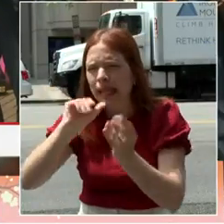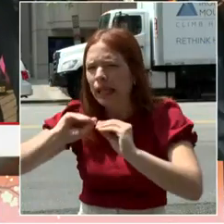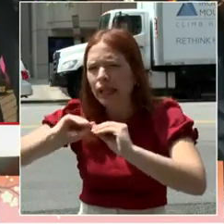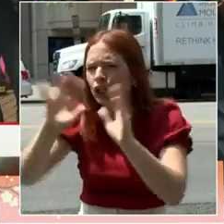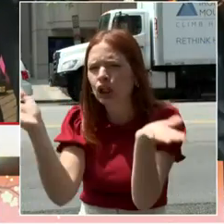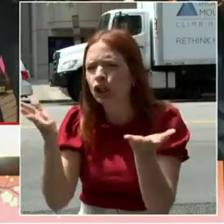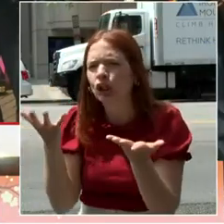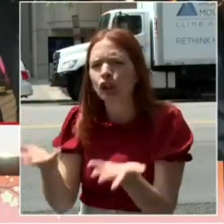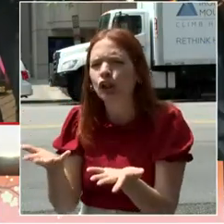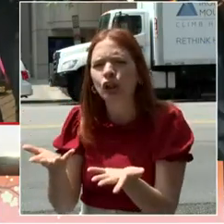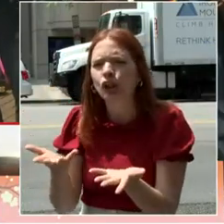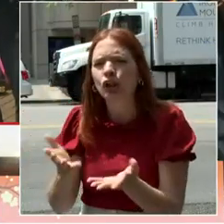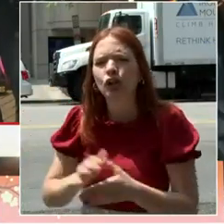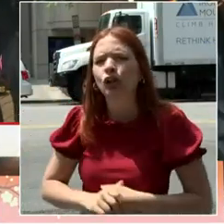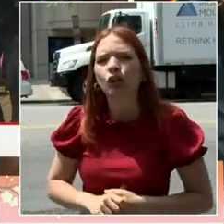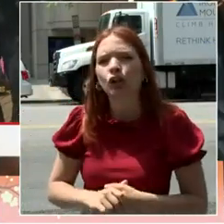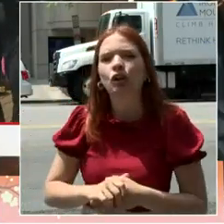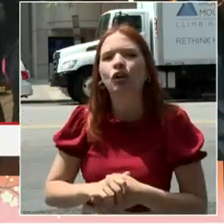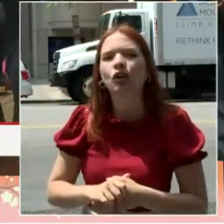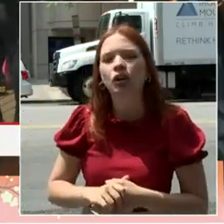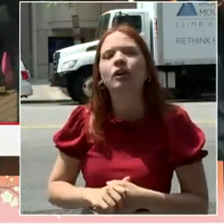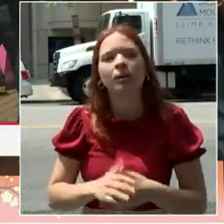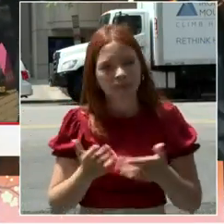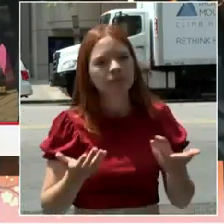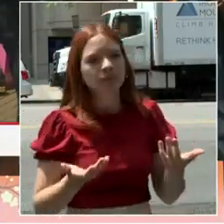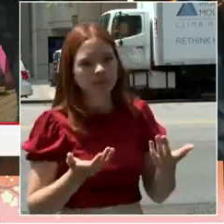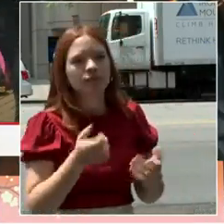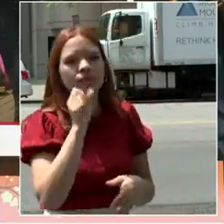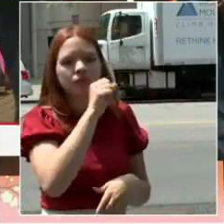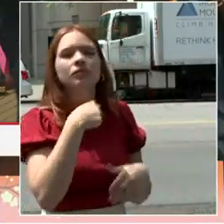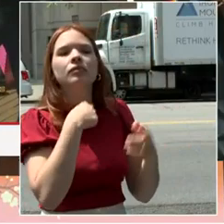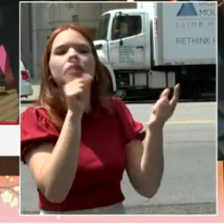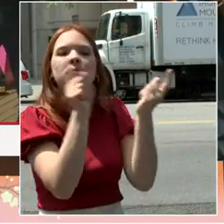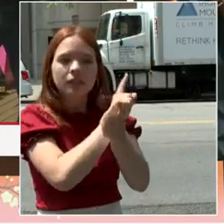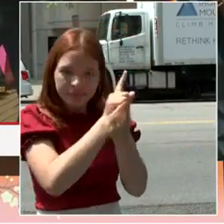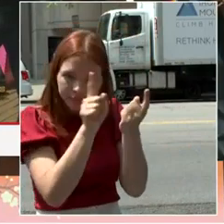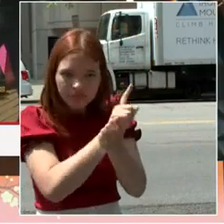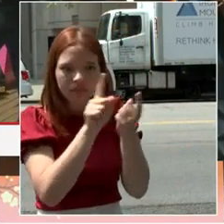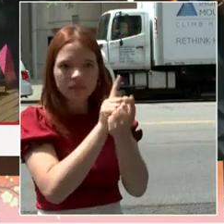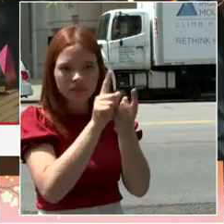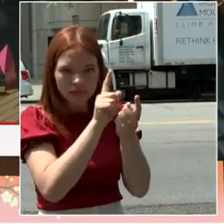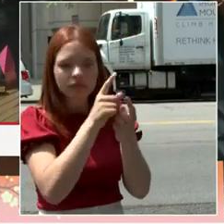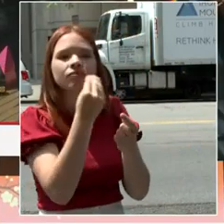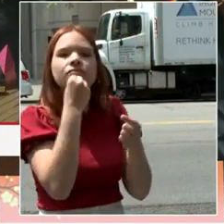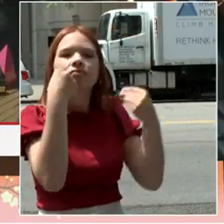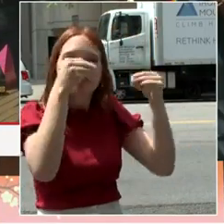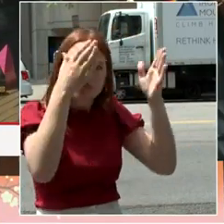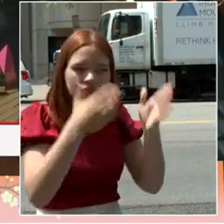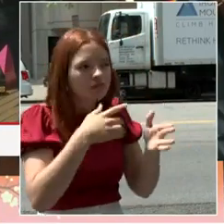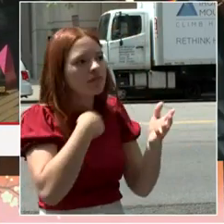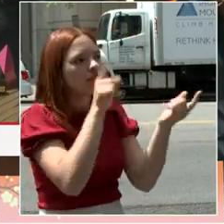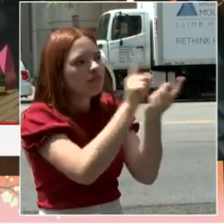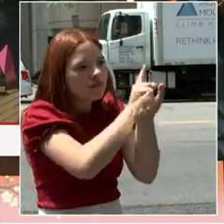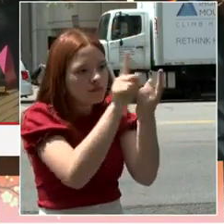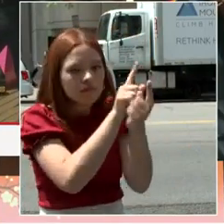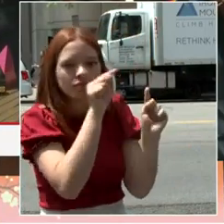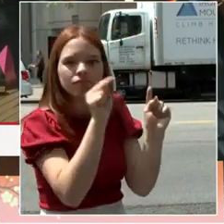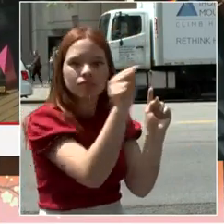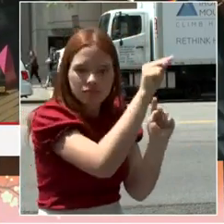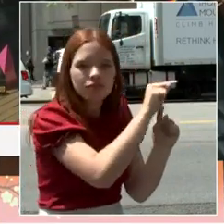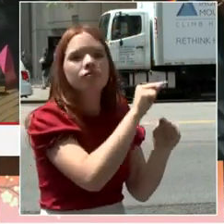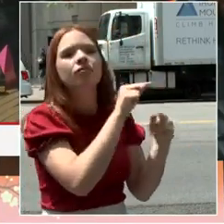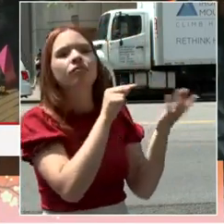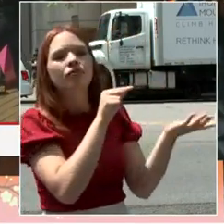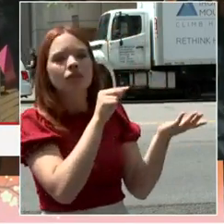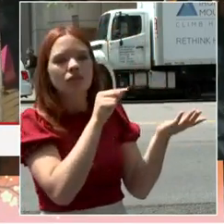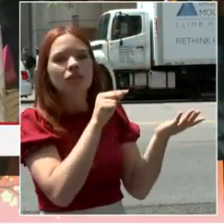in Ward 7 where we have some opportunities and on Benning Road and Minnesota Avenue